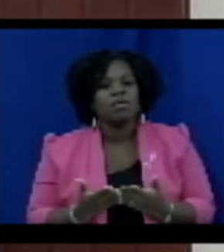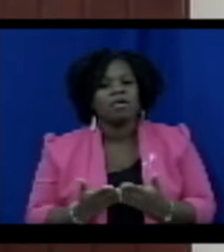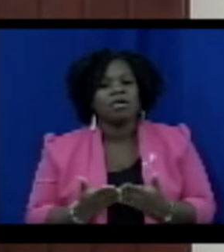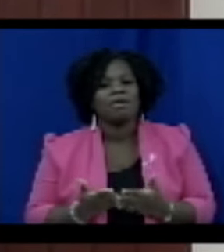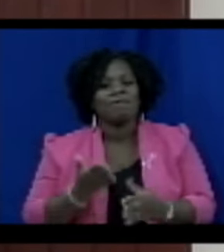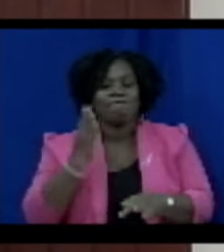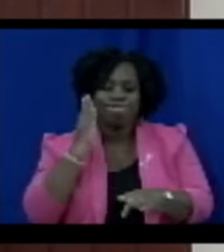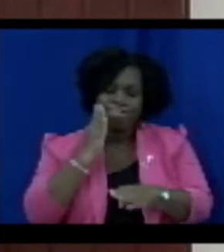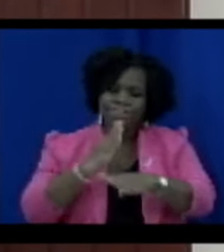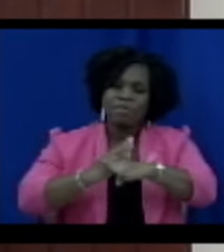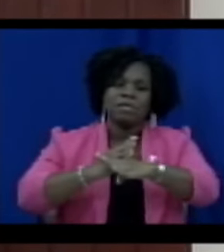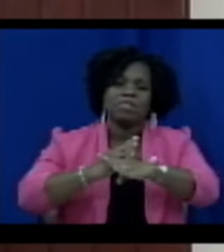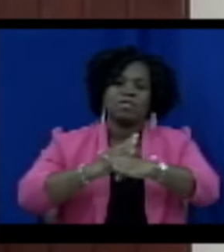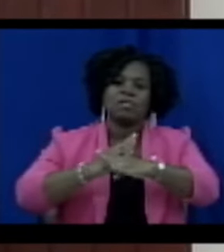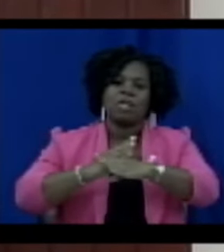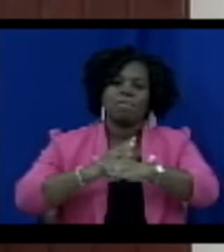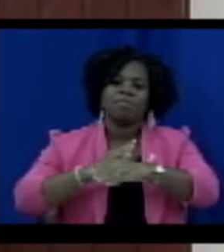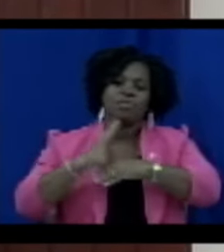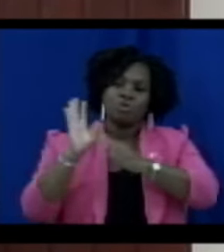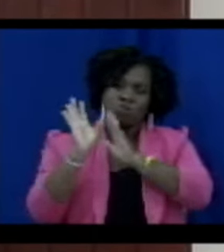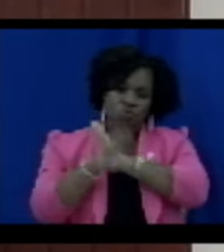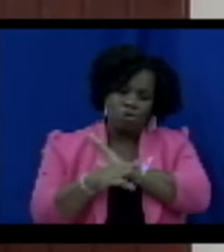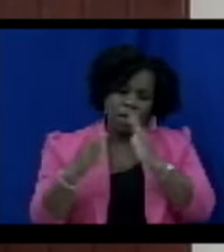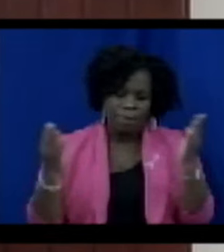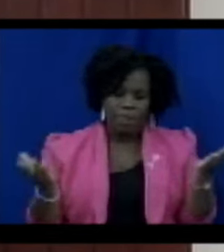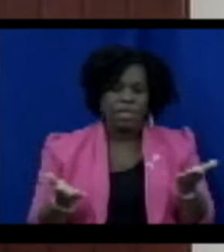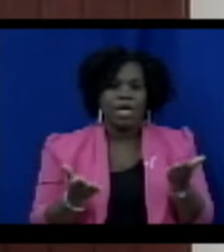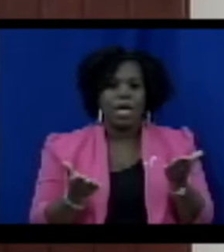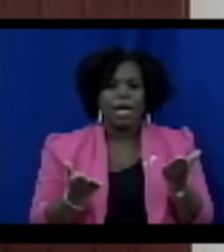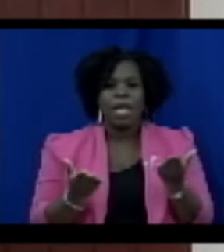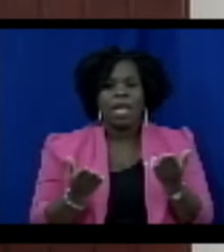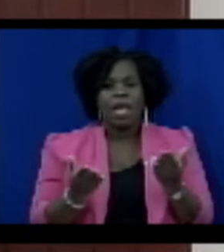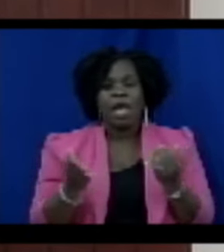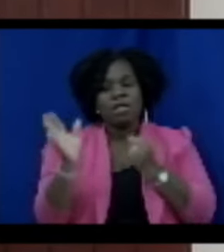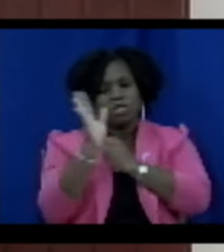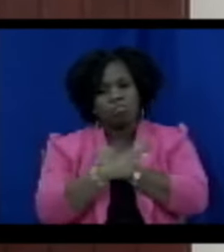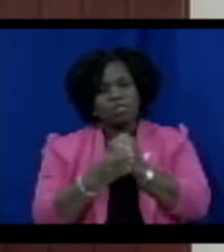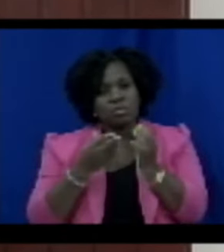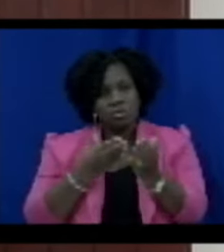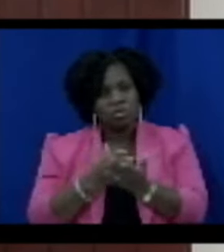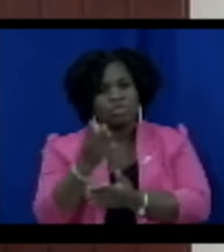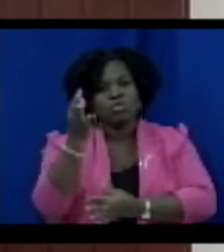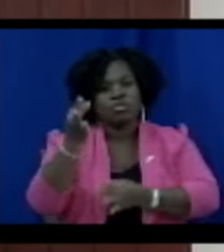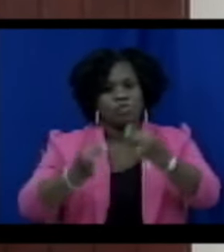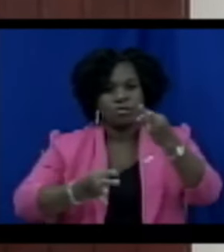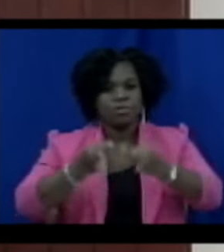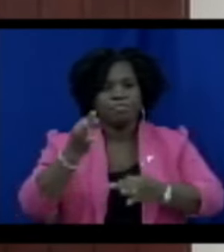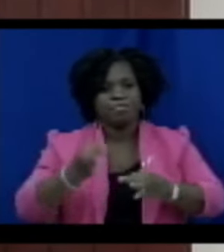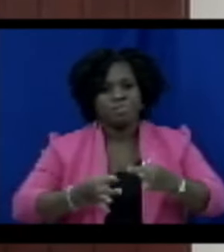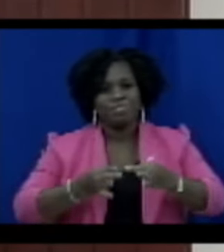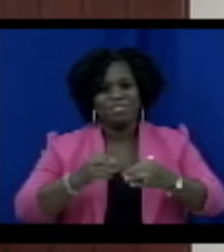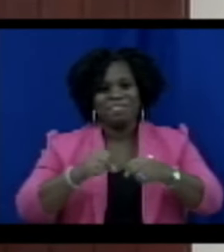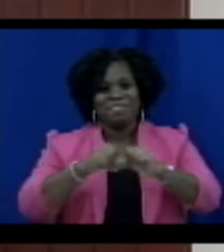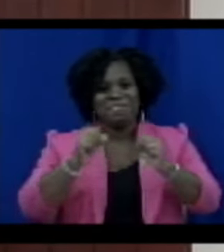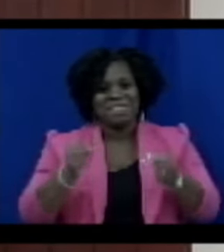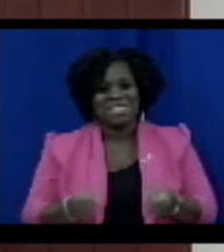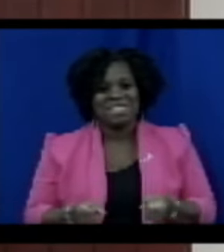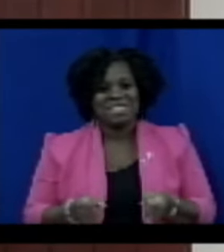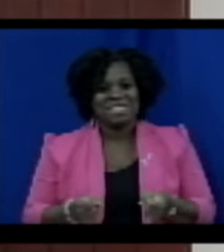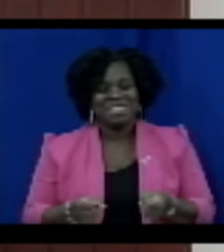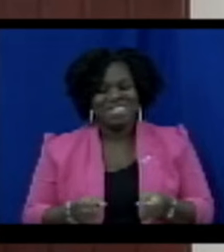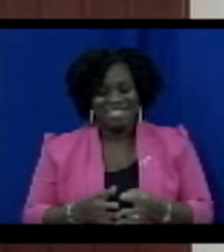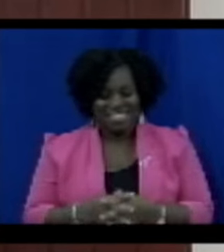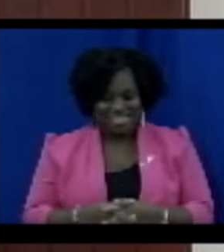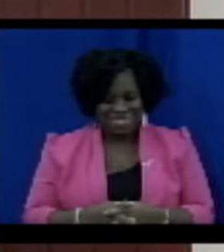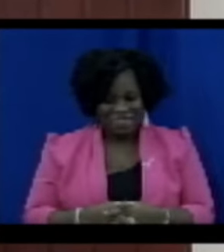crime in our federation and preserve the integrity of our justice system. These are fundamental elements in achieving a